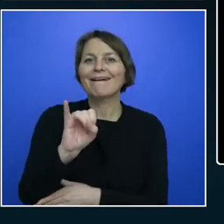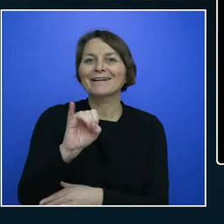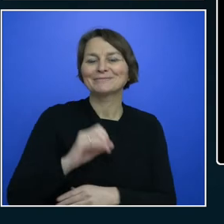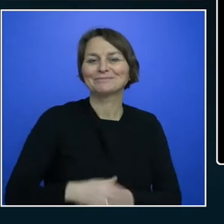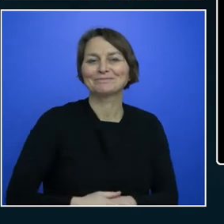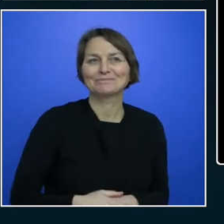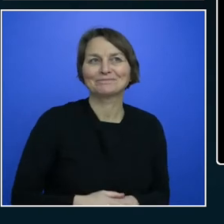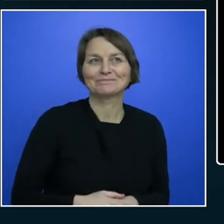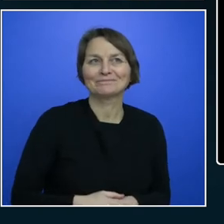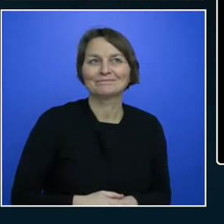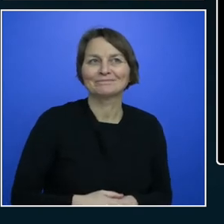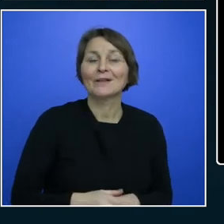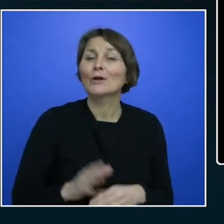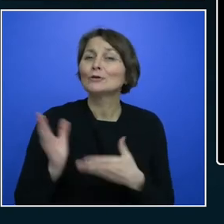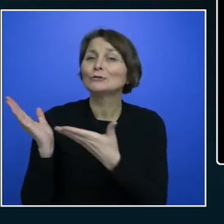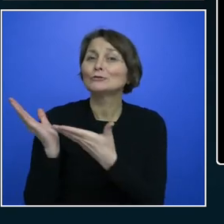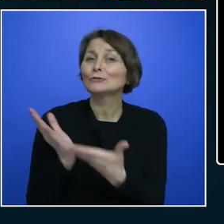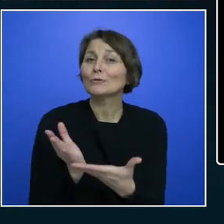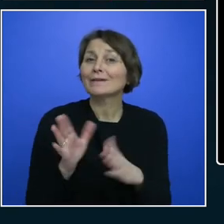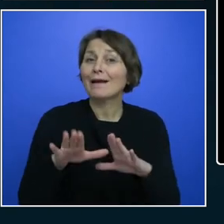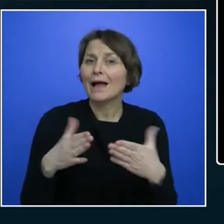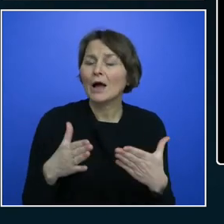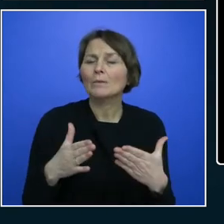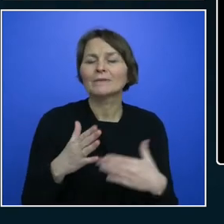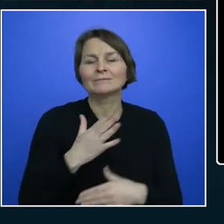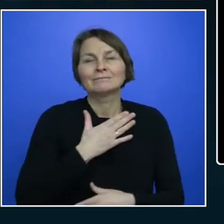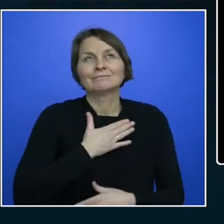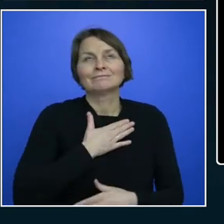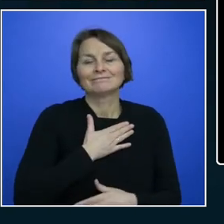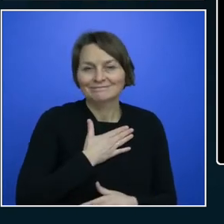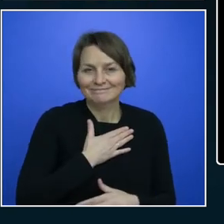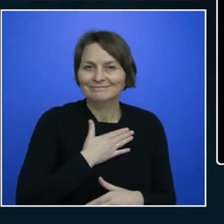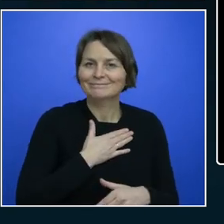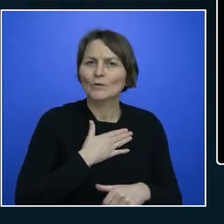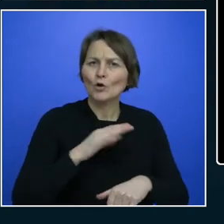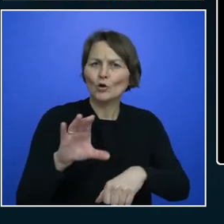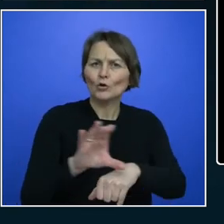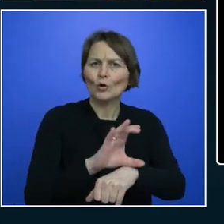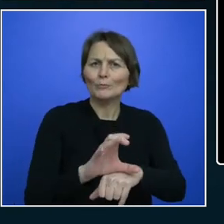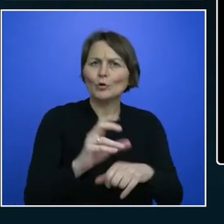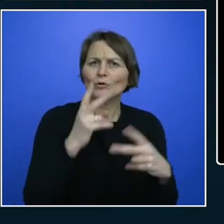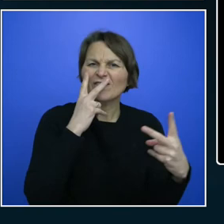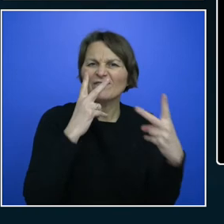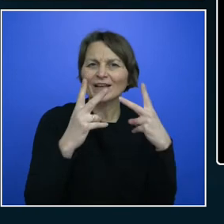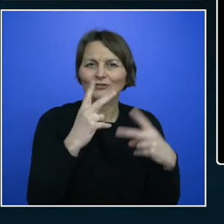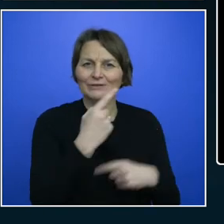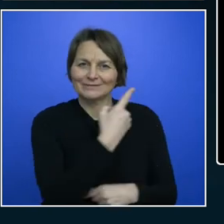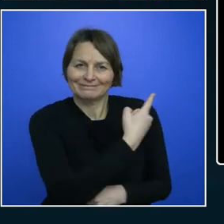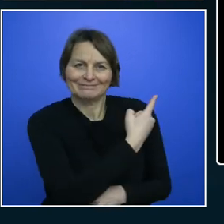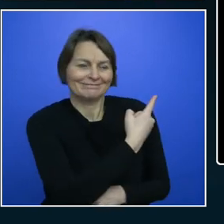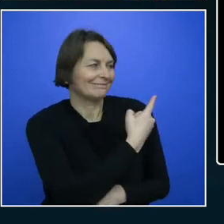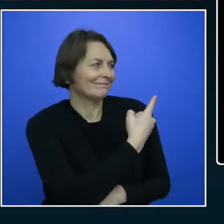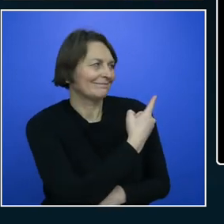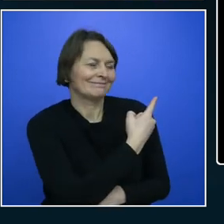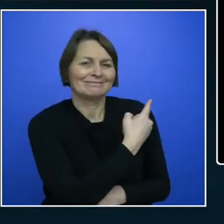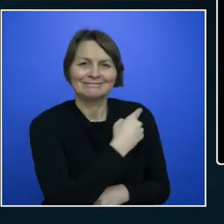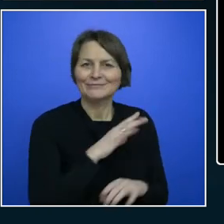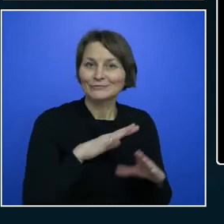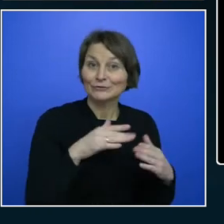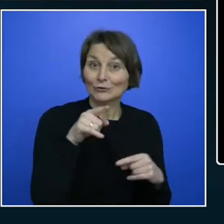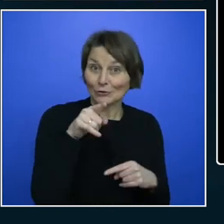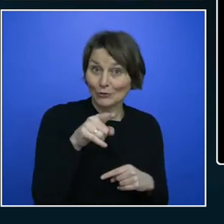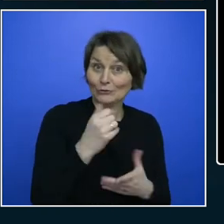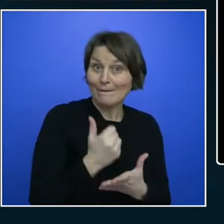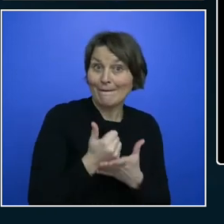computer vision, that can make your systems accessible by exenuating, helping your systems